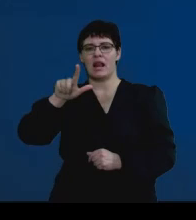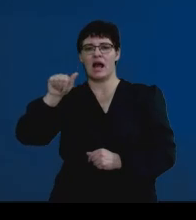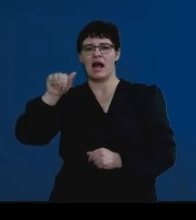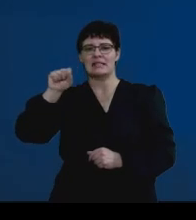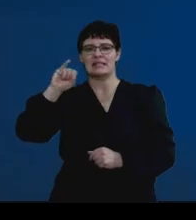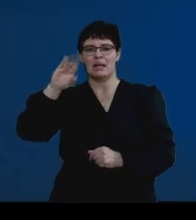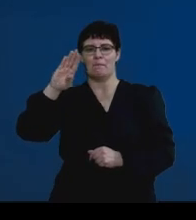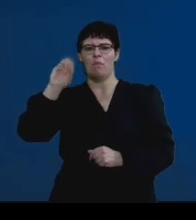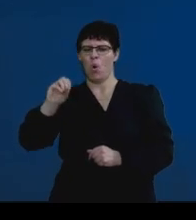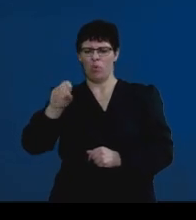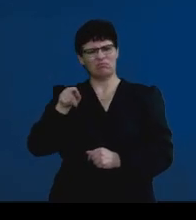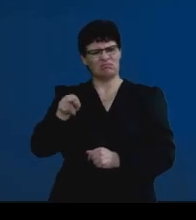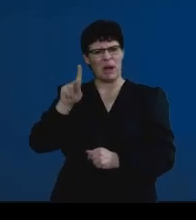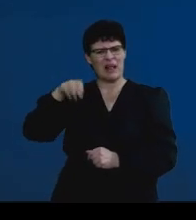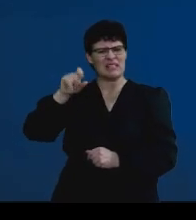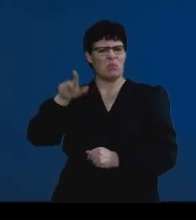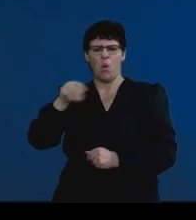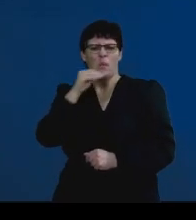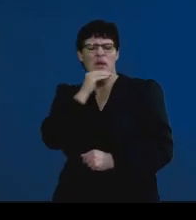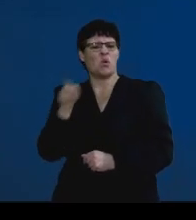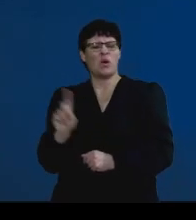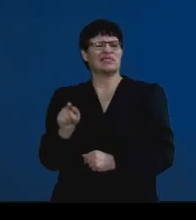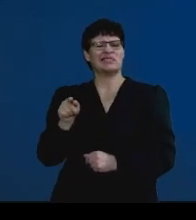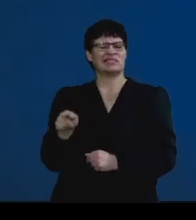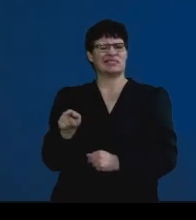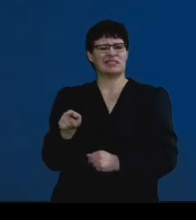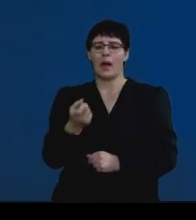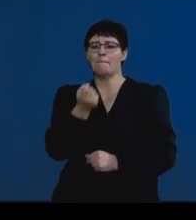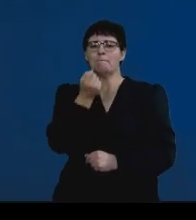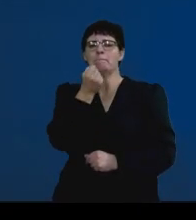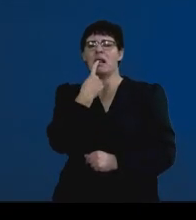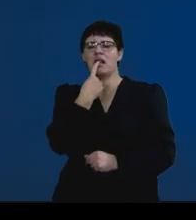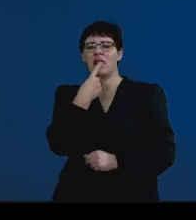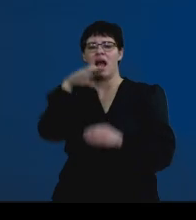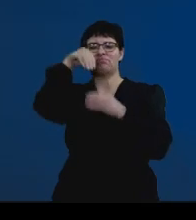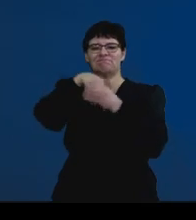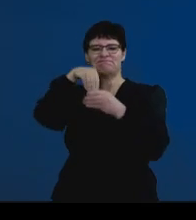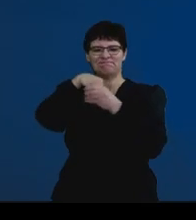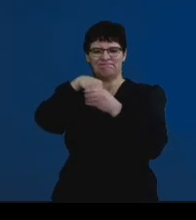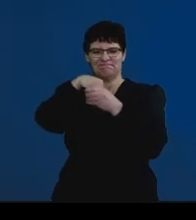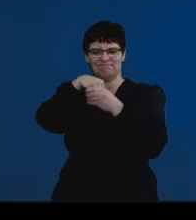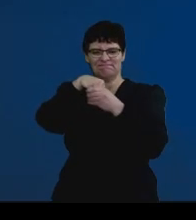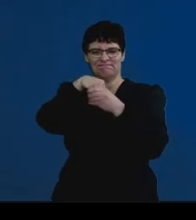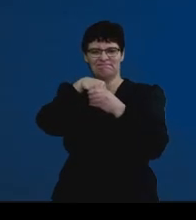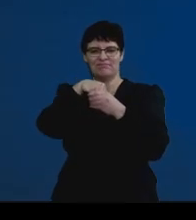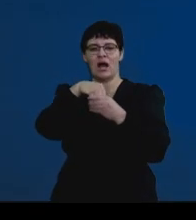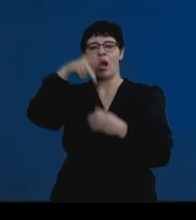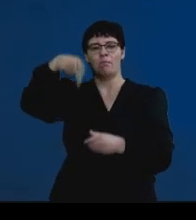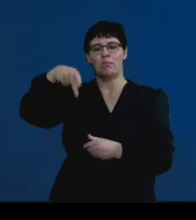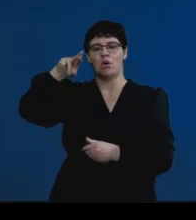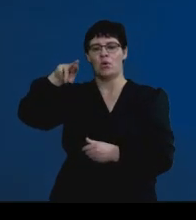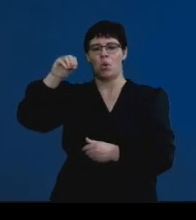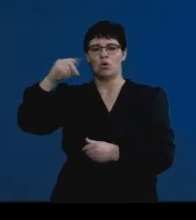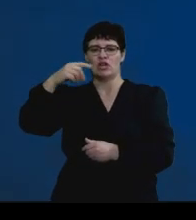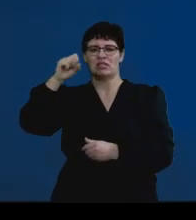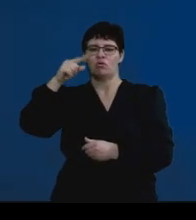And a placebo is basically, in this case, a pill that does not contain the progesterone in it. So, they are